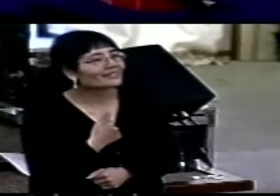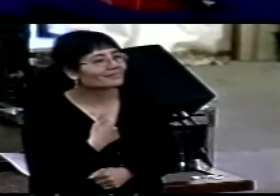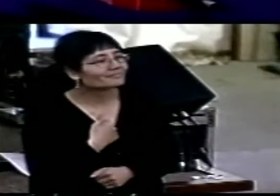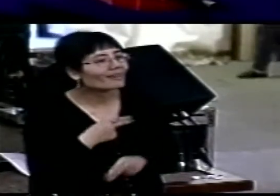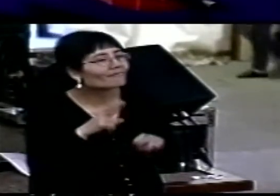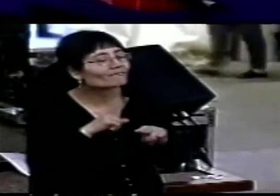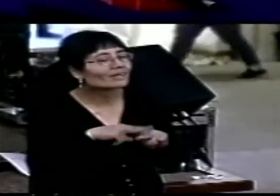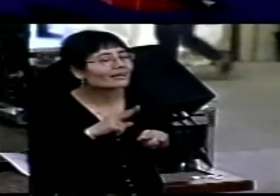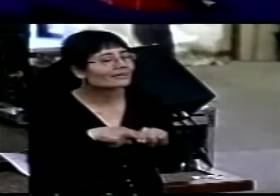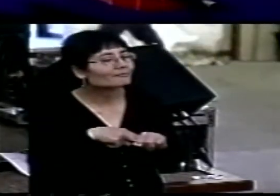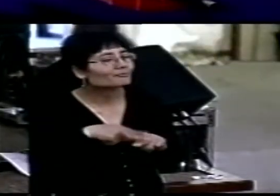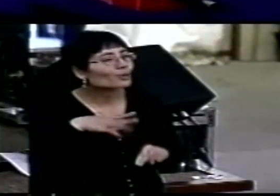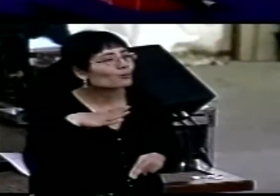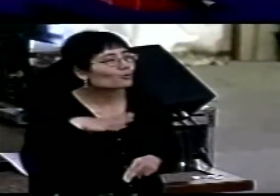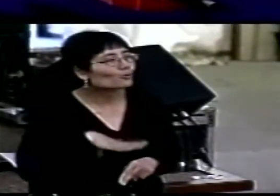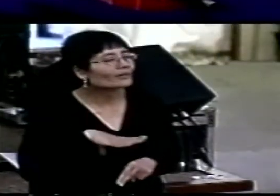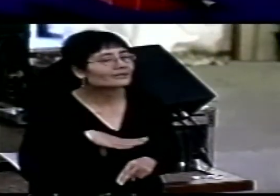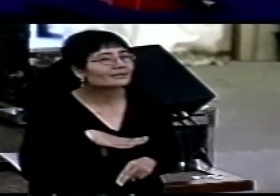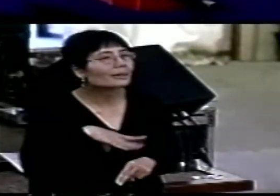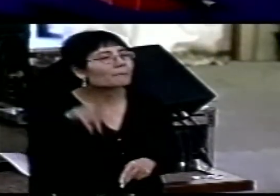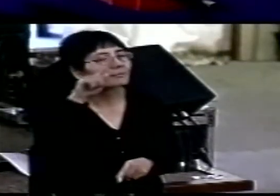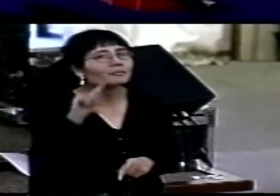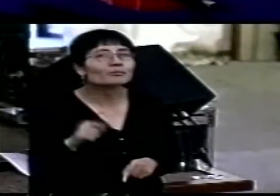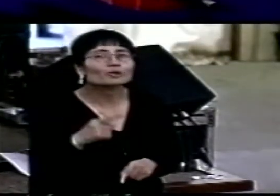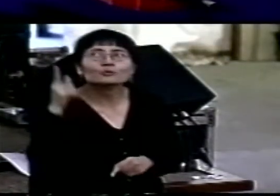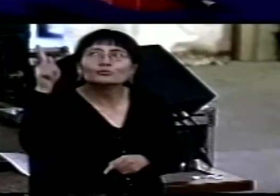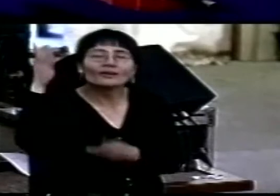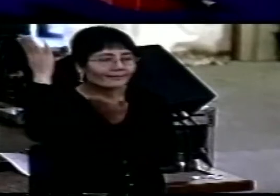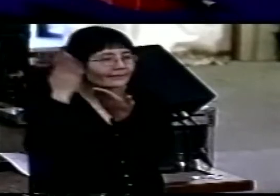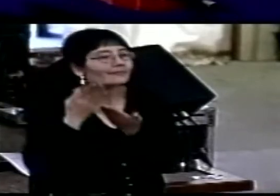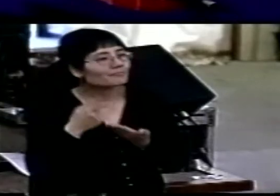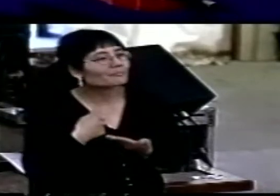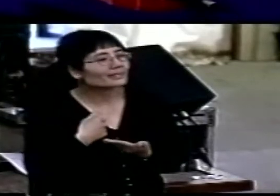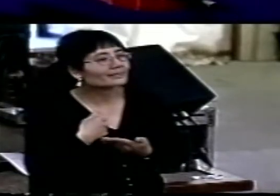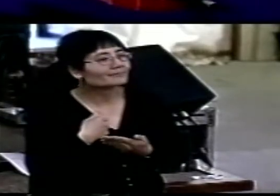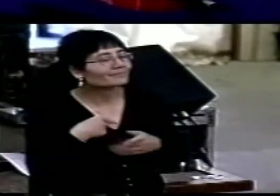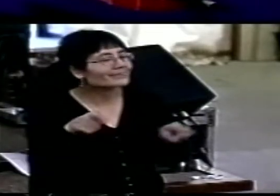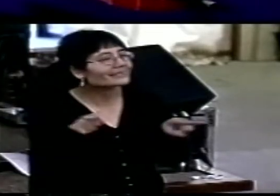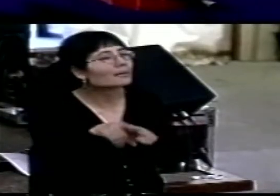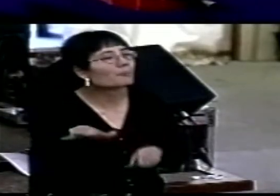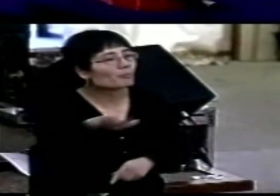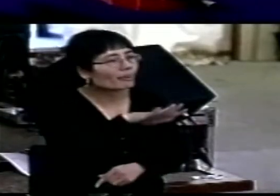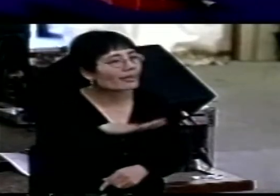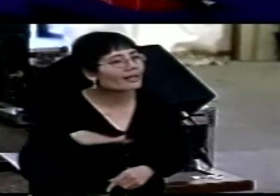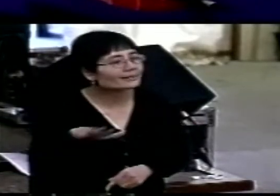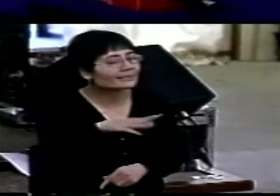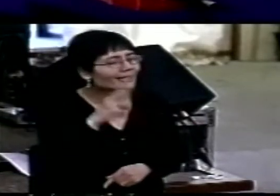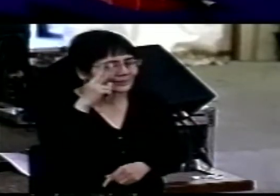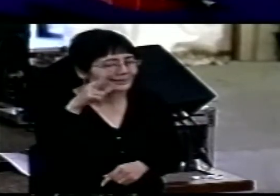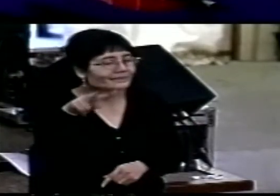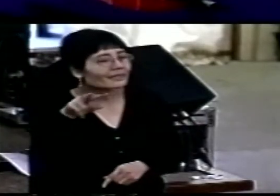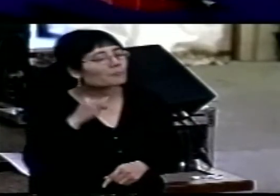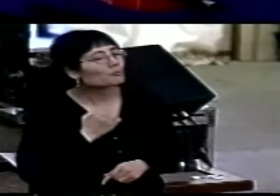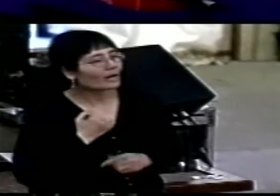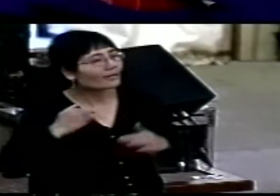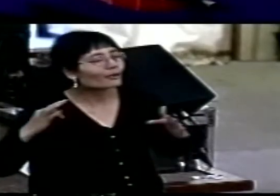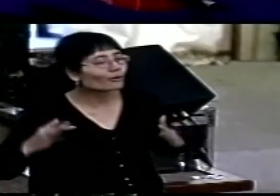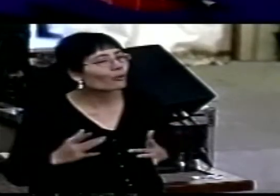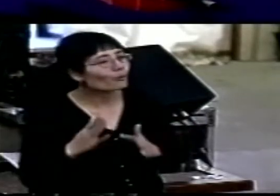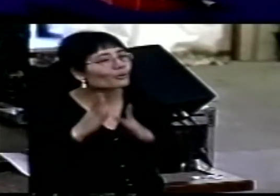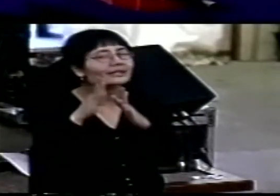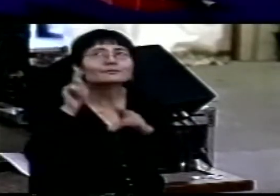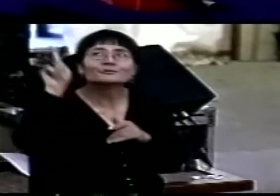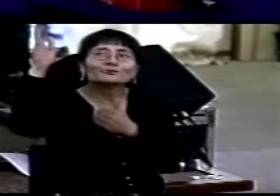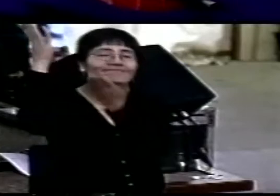Father, I want those you have given me to be with me where I am and to see my glory, the glory you've given